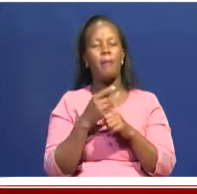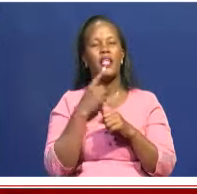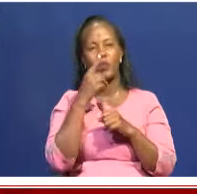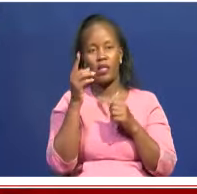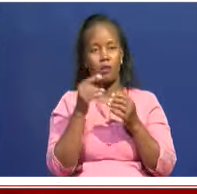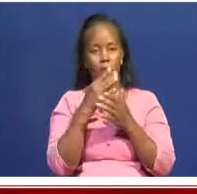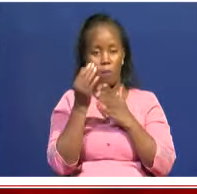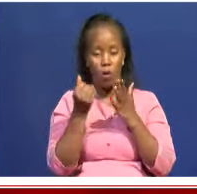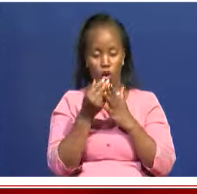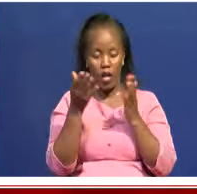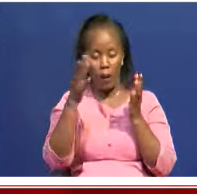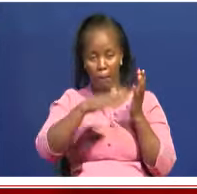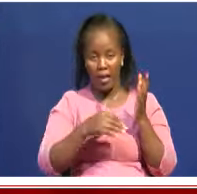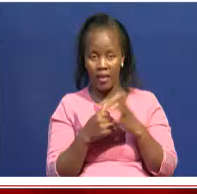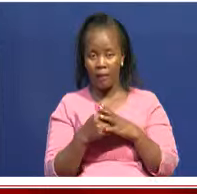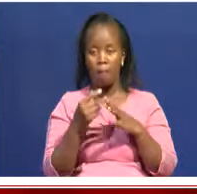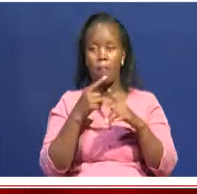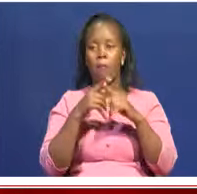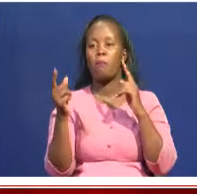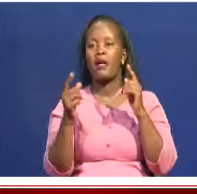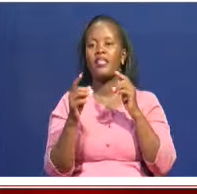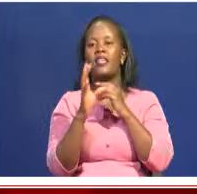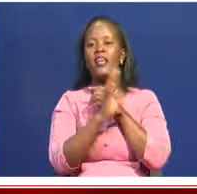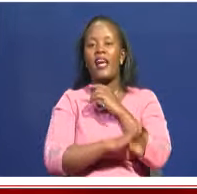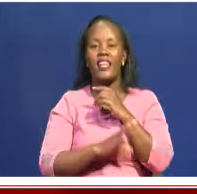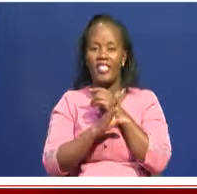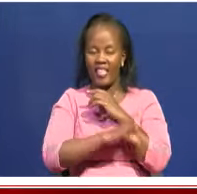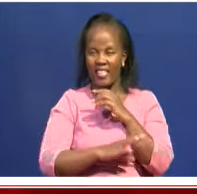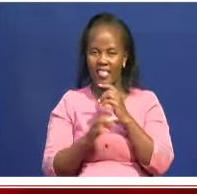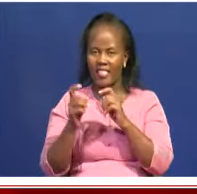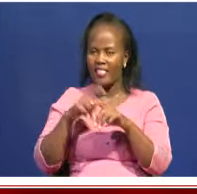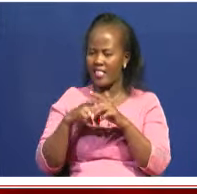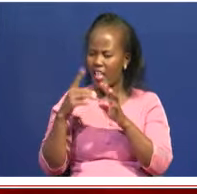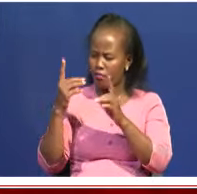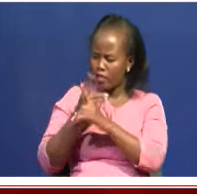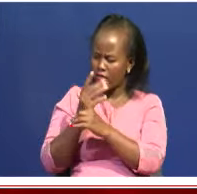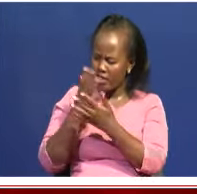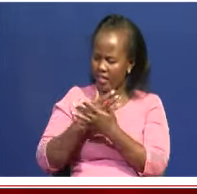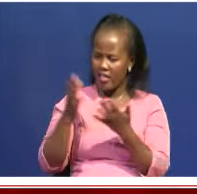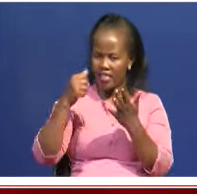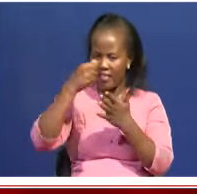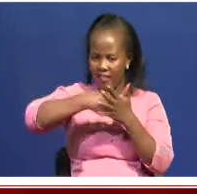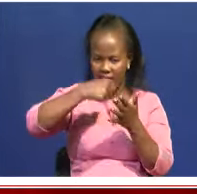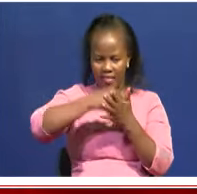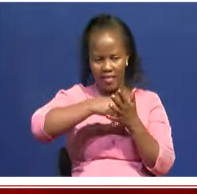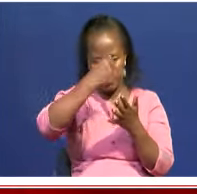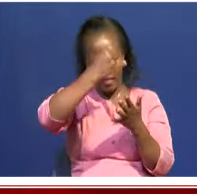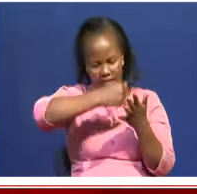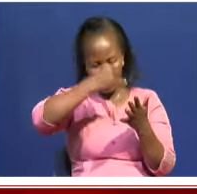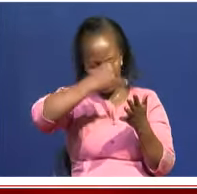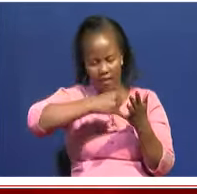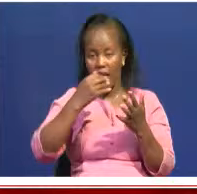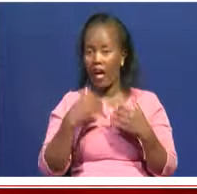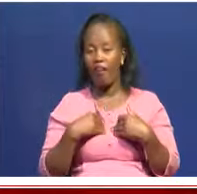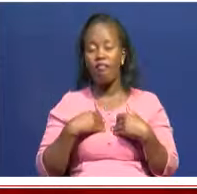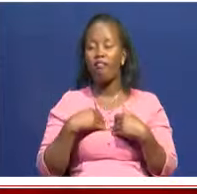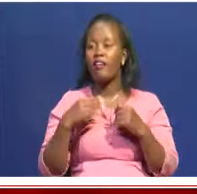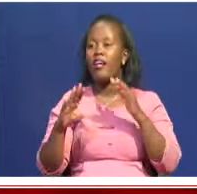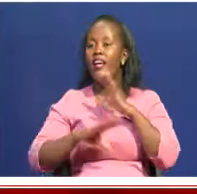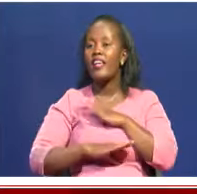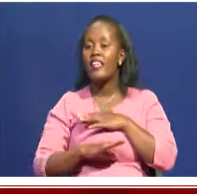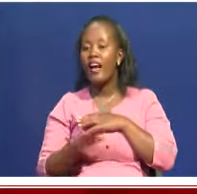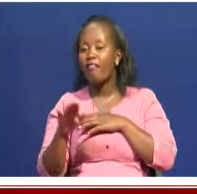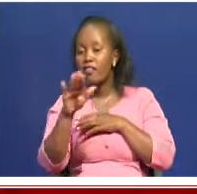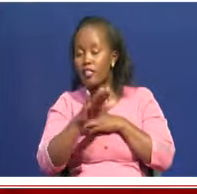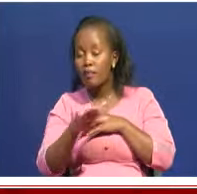also have to be prepared as a country, once we get these objects, do we have enough spaces in our museums